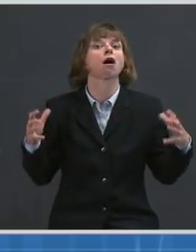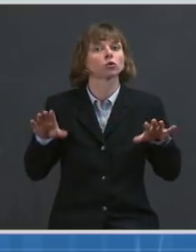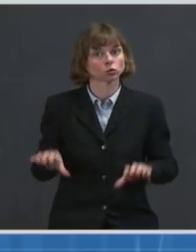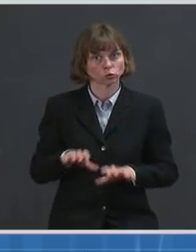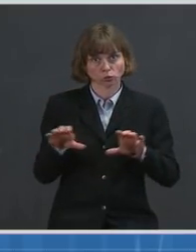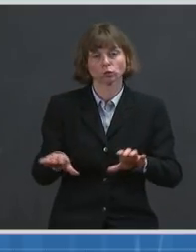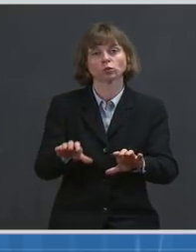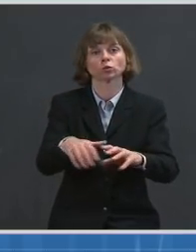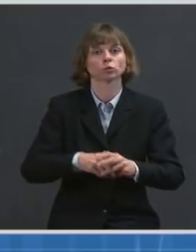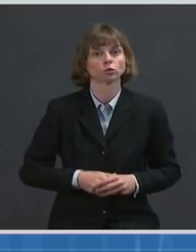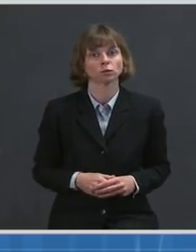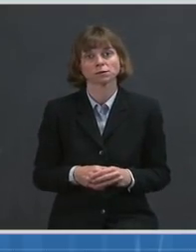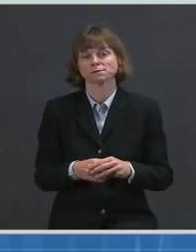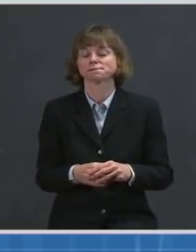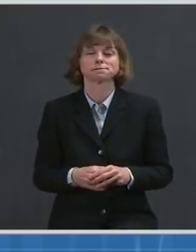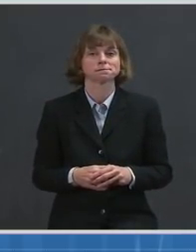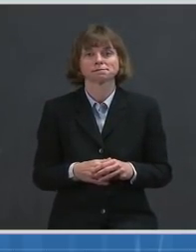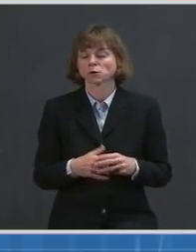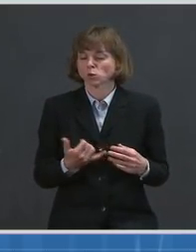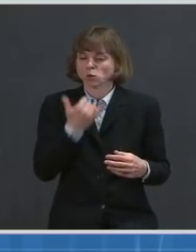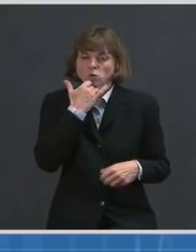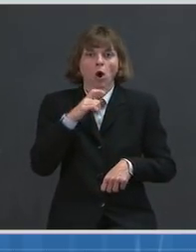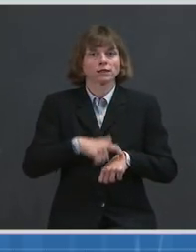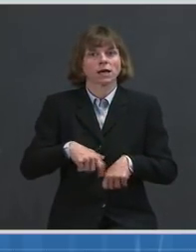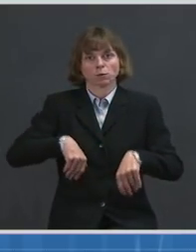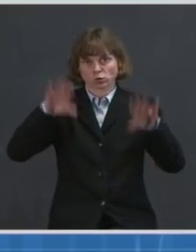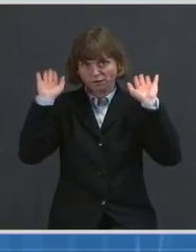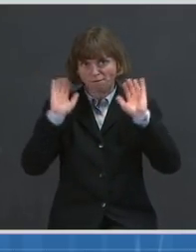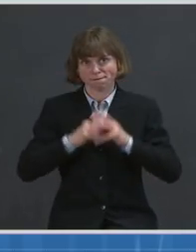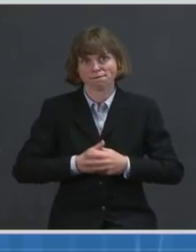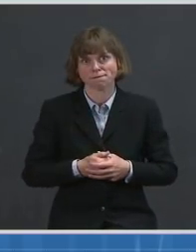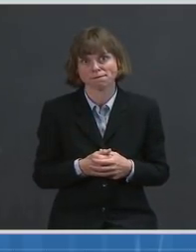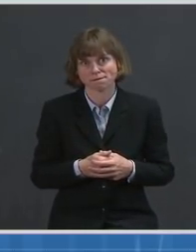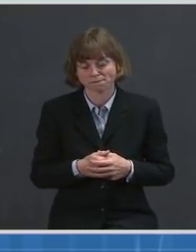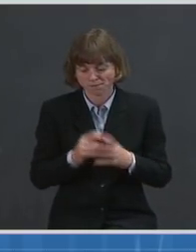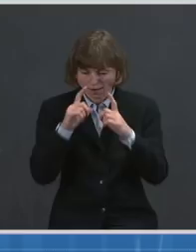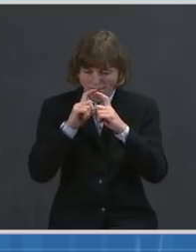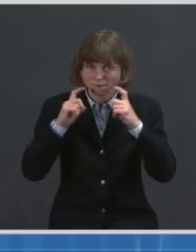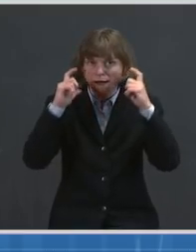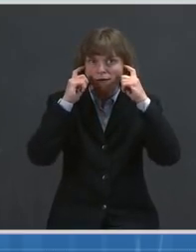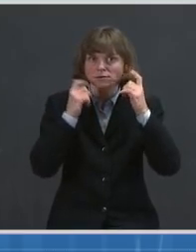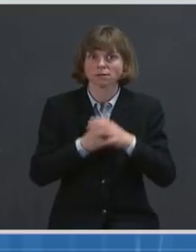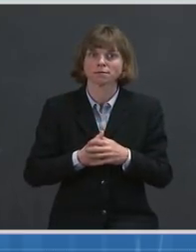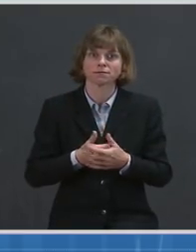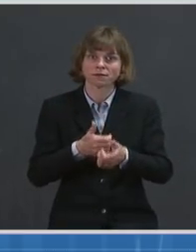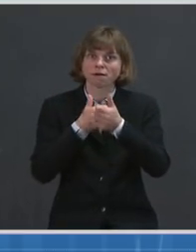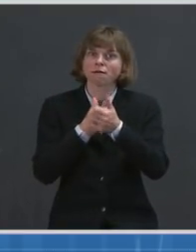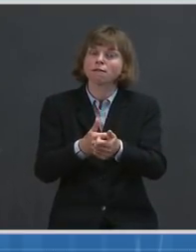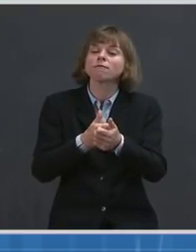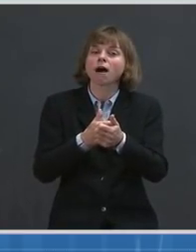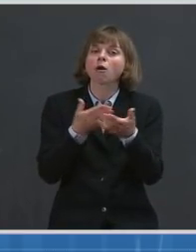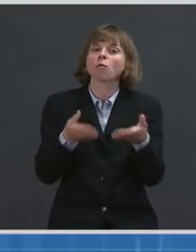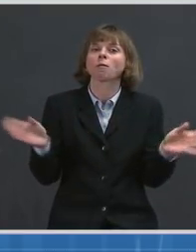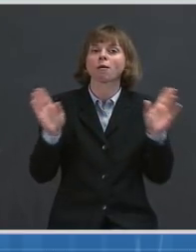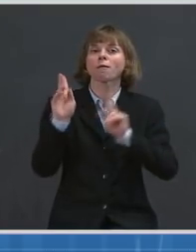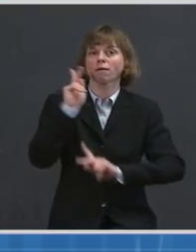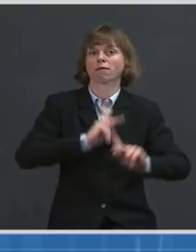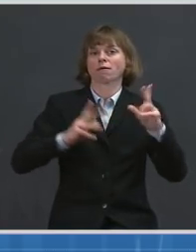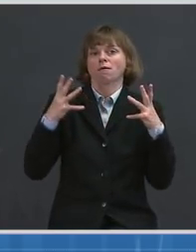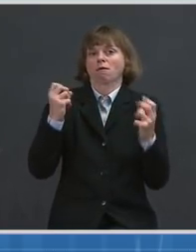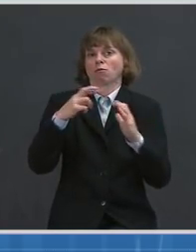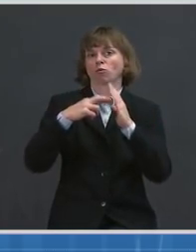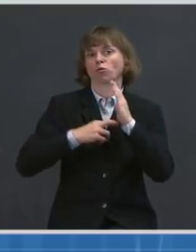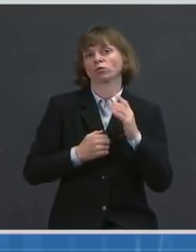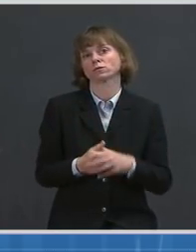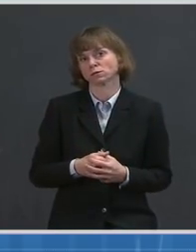certainly not a time to put down your guard, mask up, and follow the public health standards. We need all